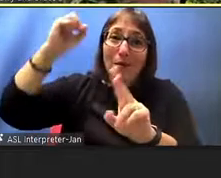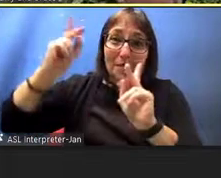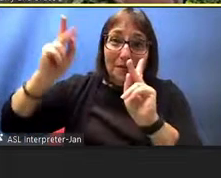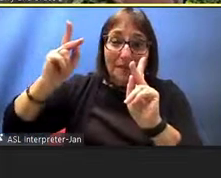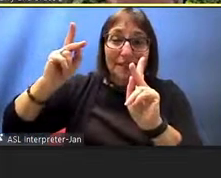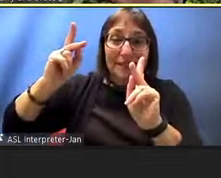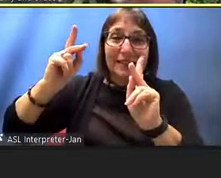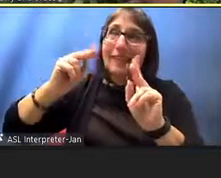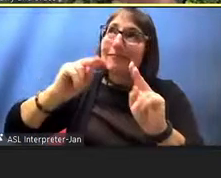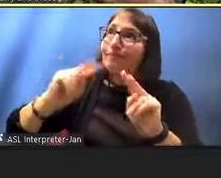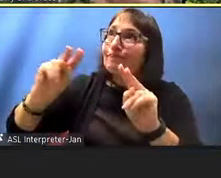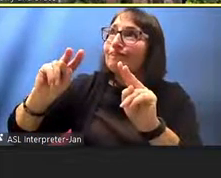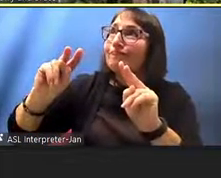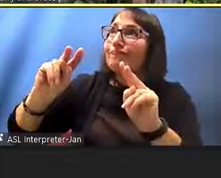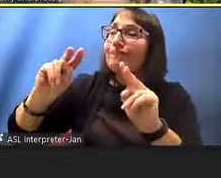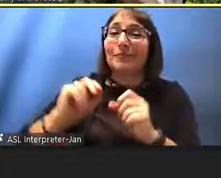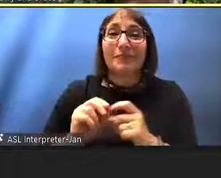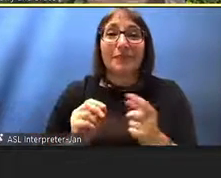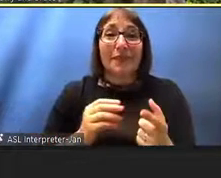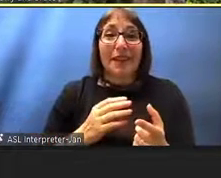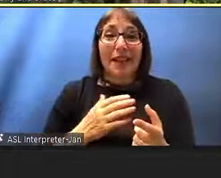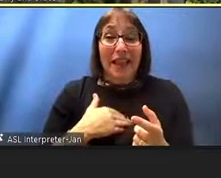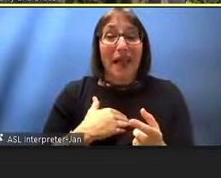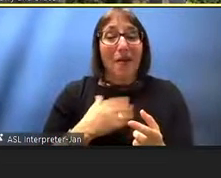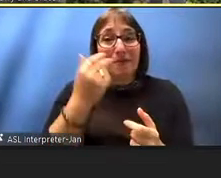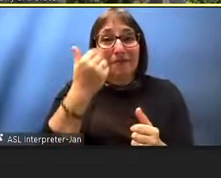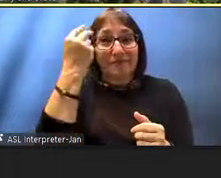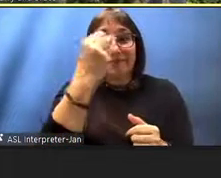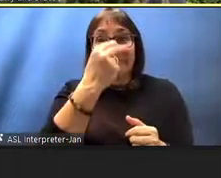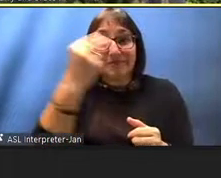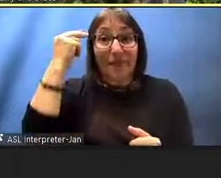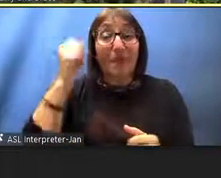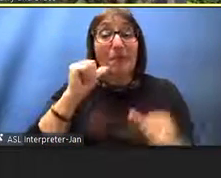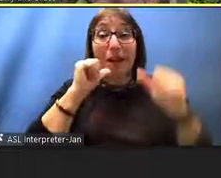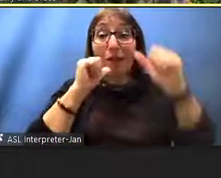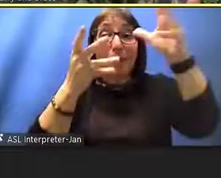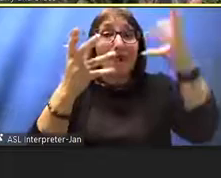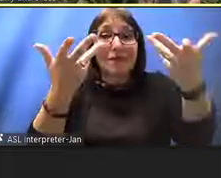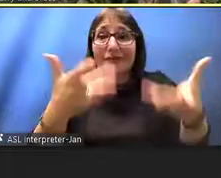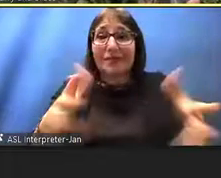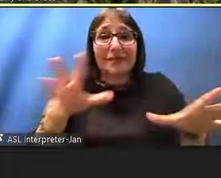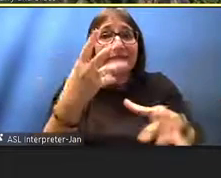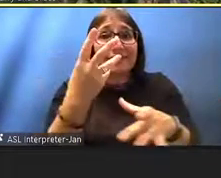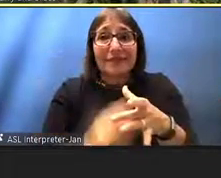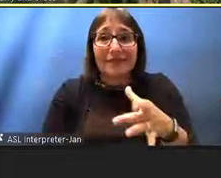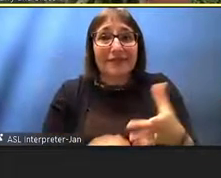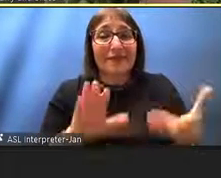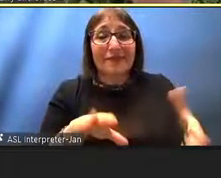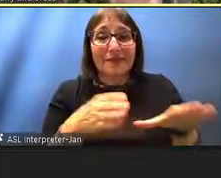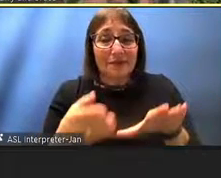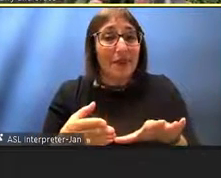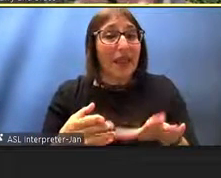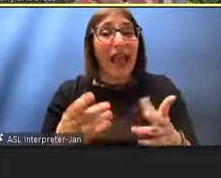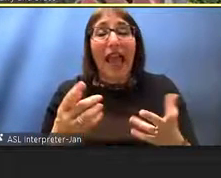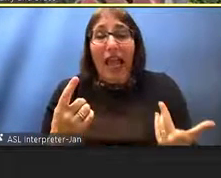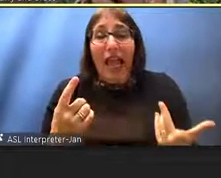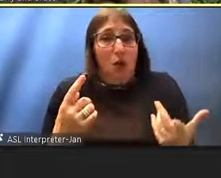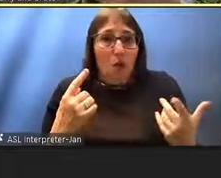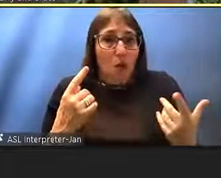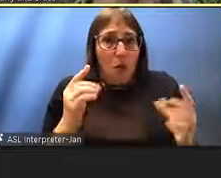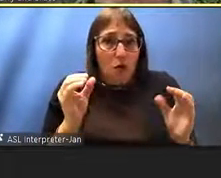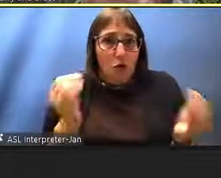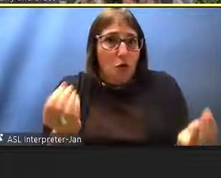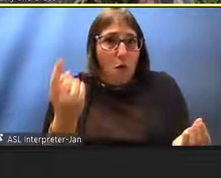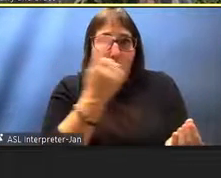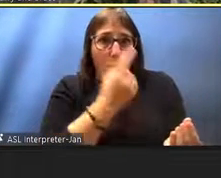and I knew because my own grandparents had passed on, and there was no Hawaiian being used as a real